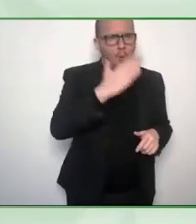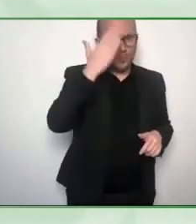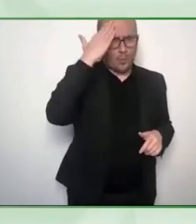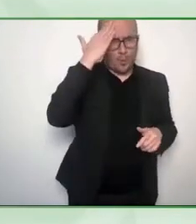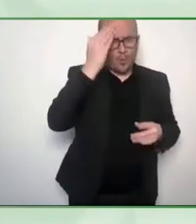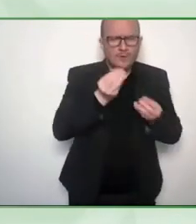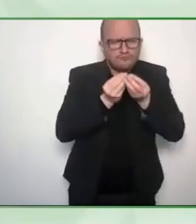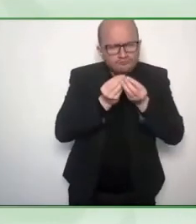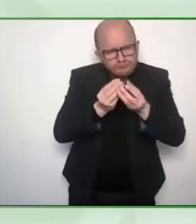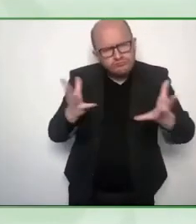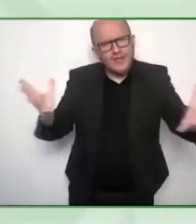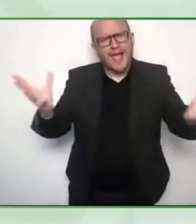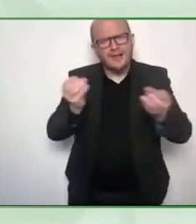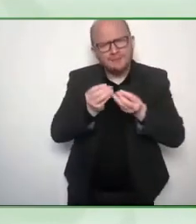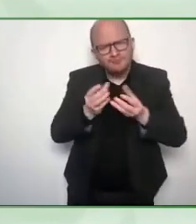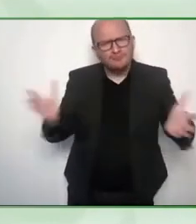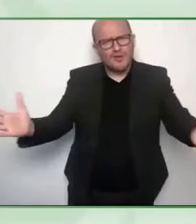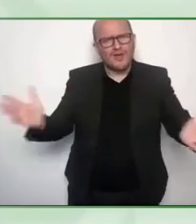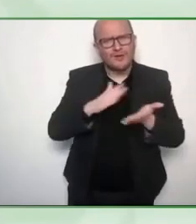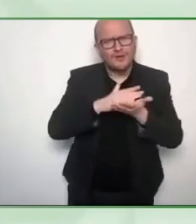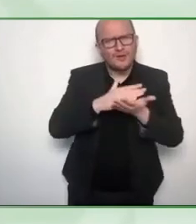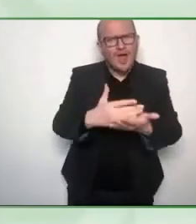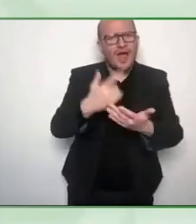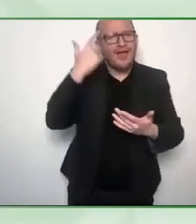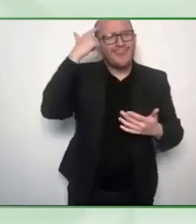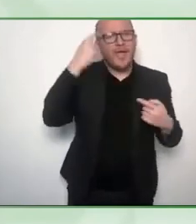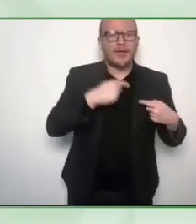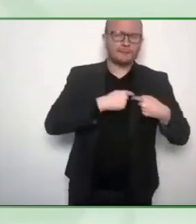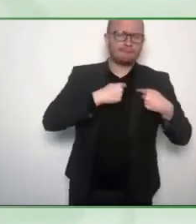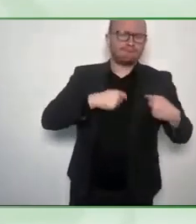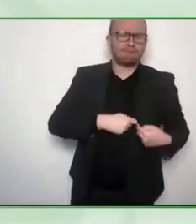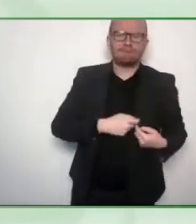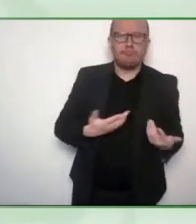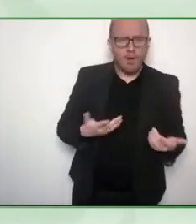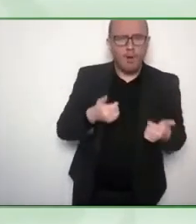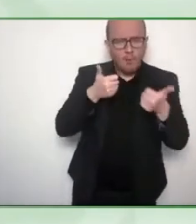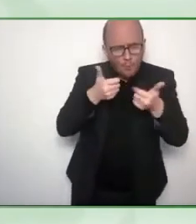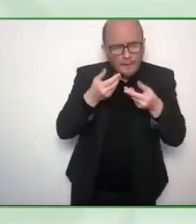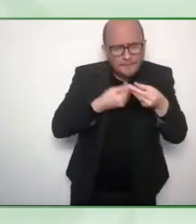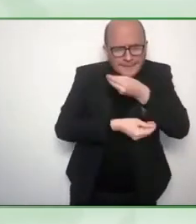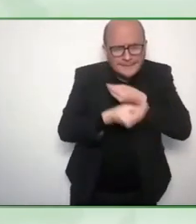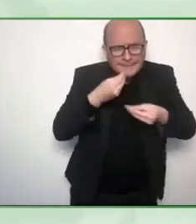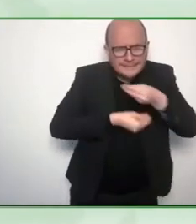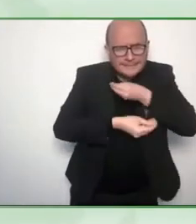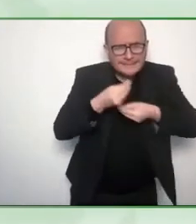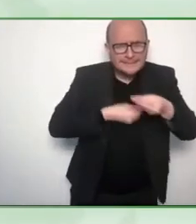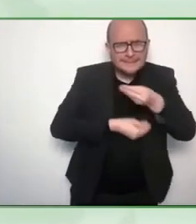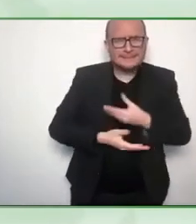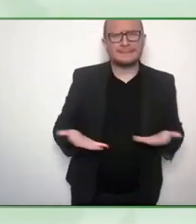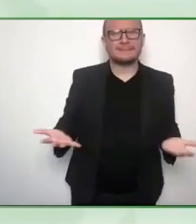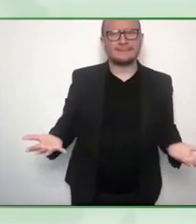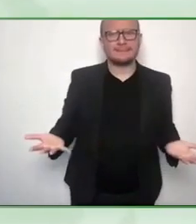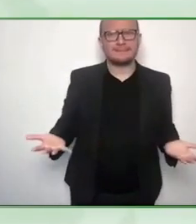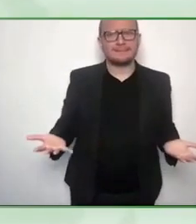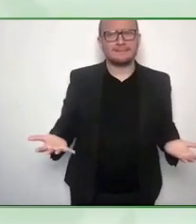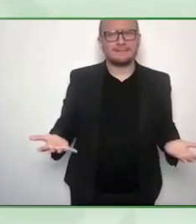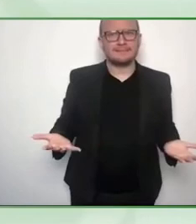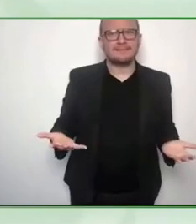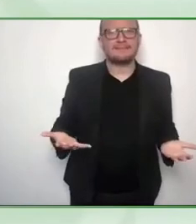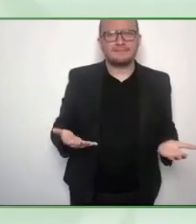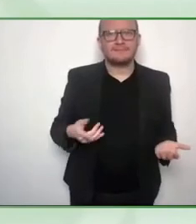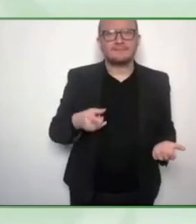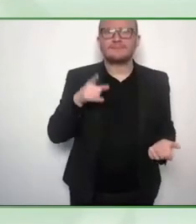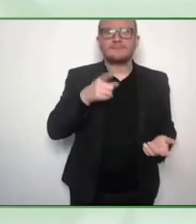see that this is a business opportunity to create accessible travel for everyone. You were bringing communities together. You say